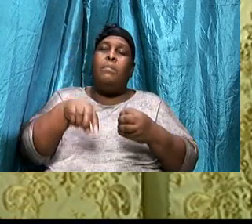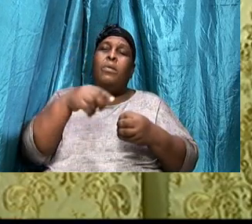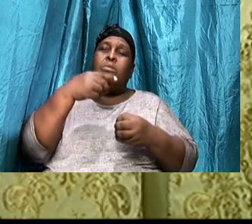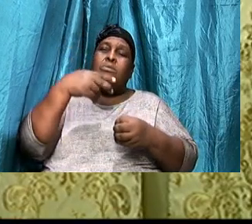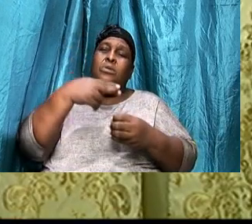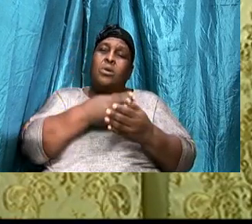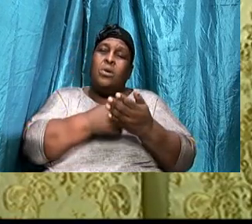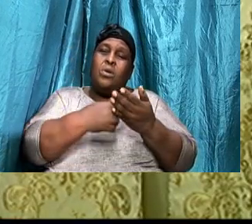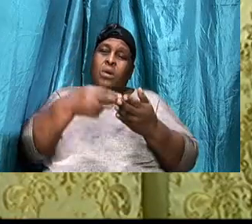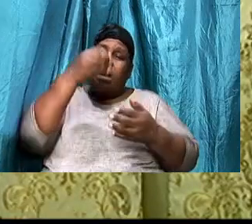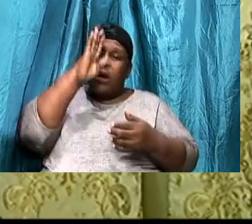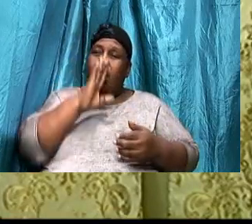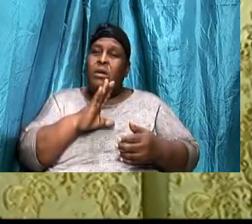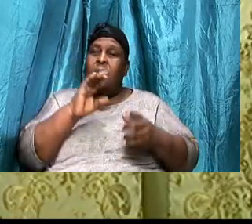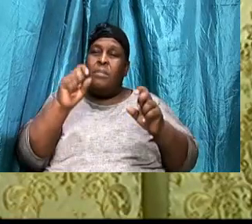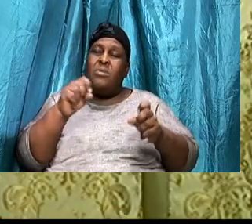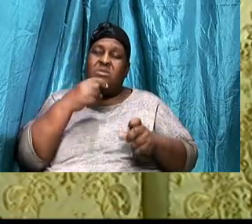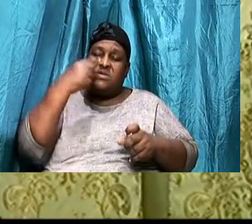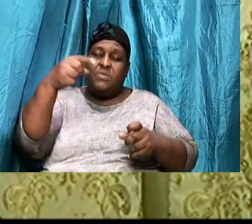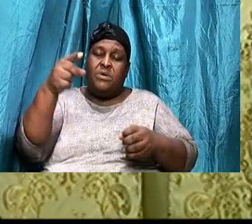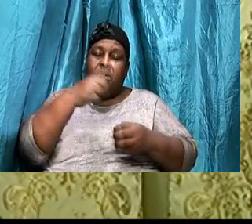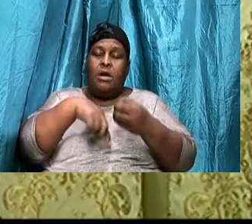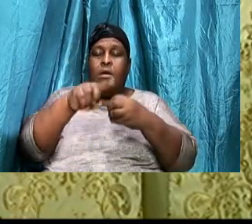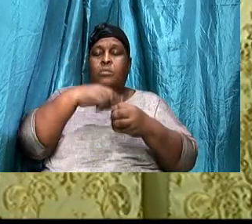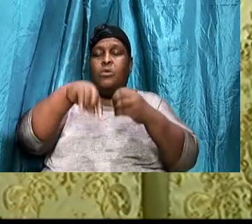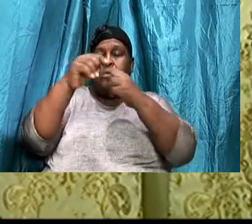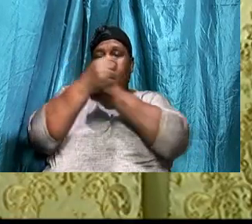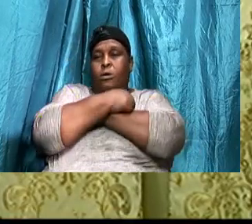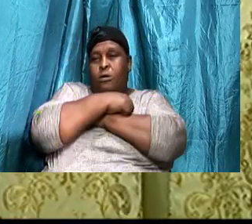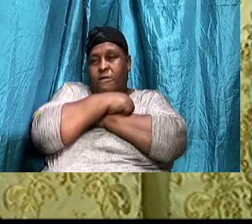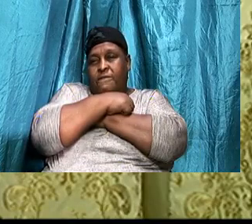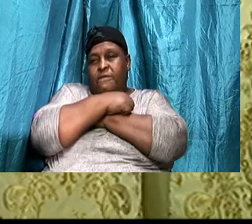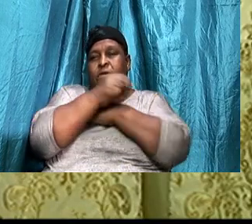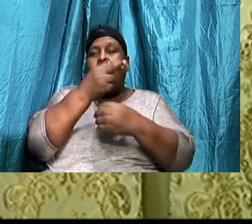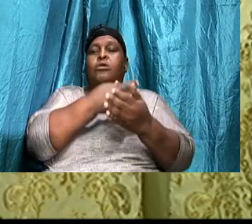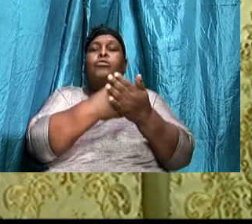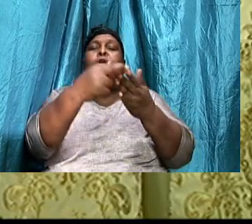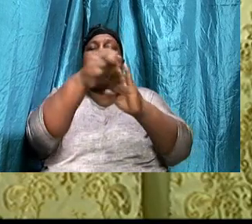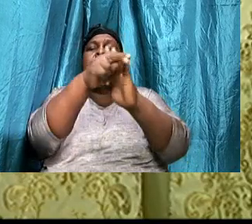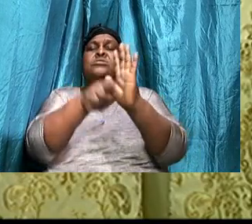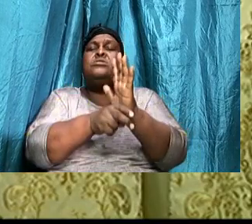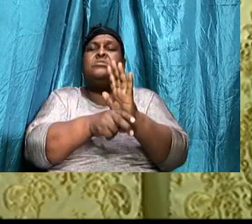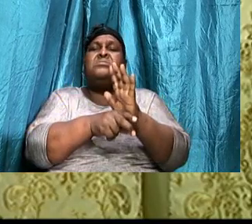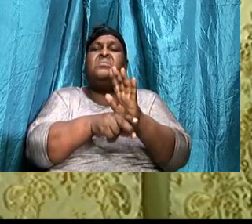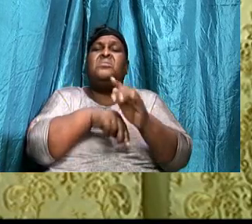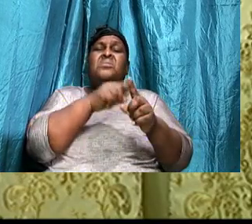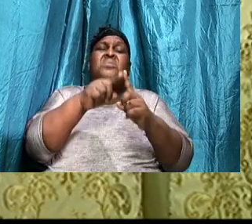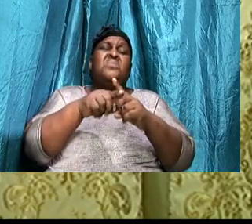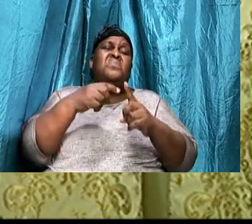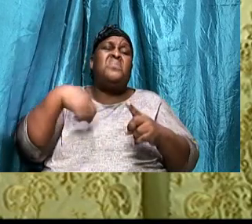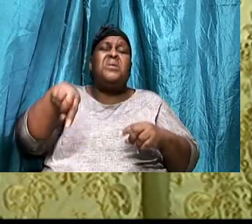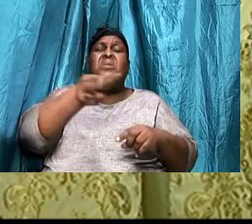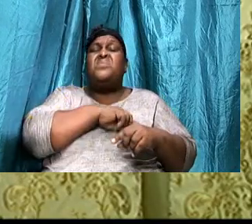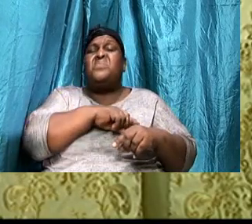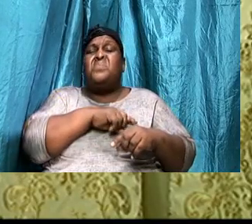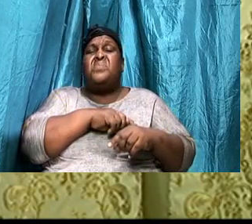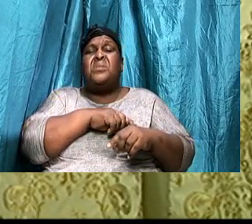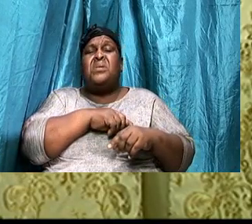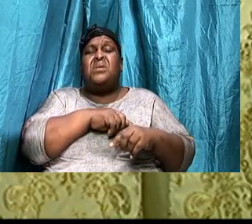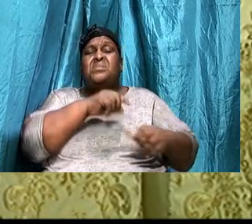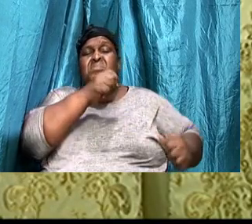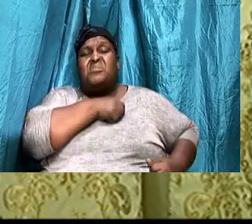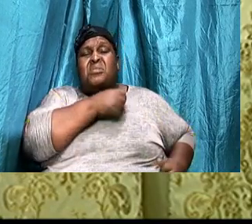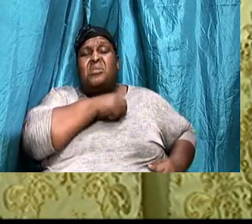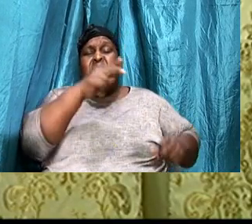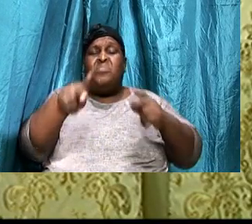When you talk about God, You must talk about love, When we, As ambassadors, In this world, People